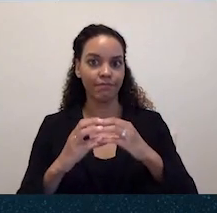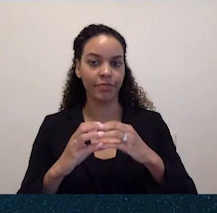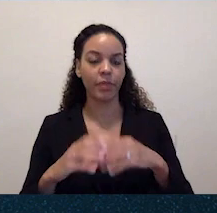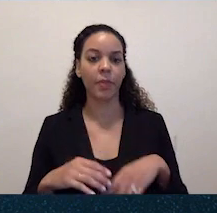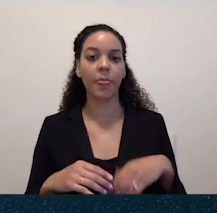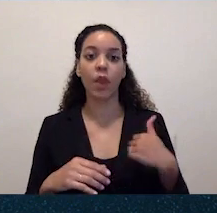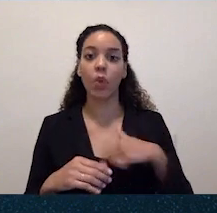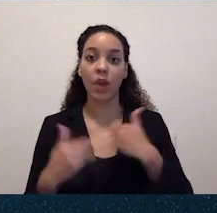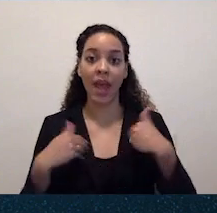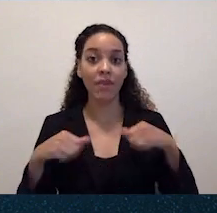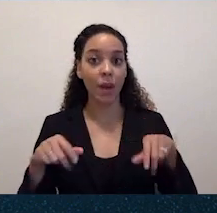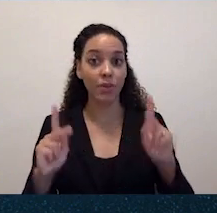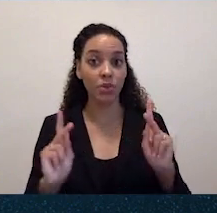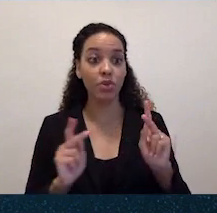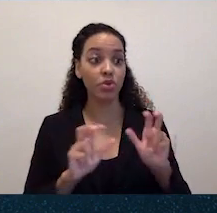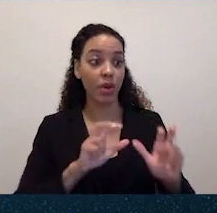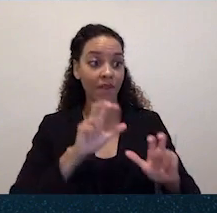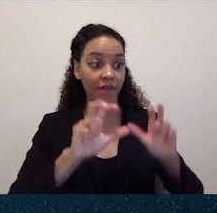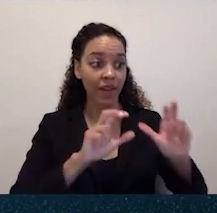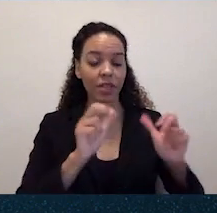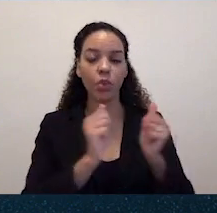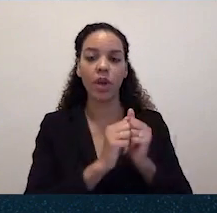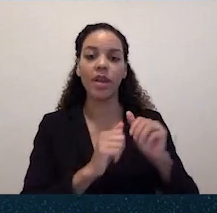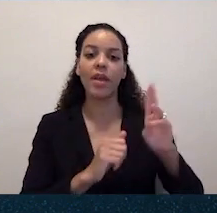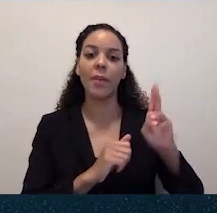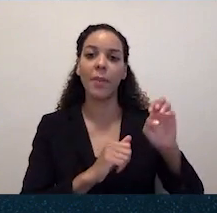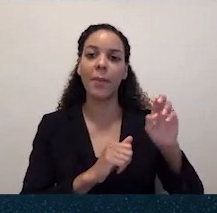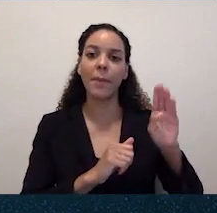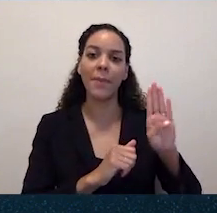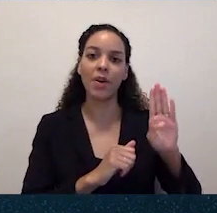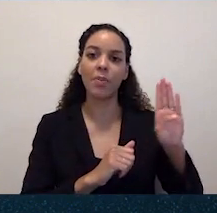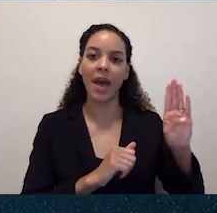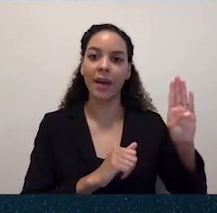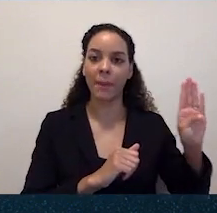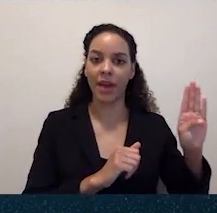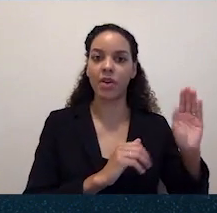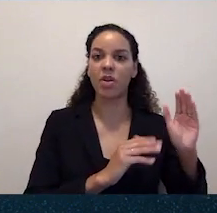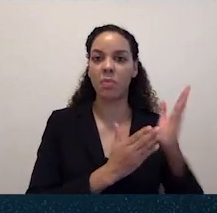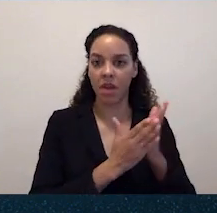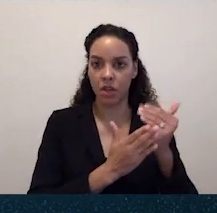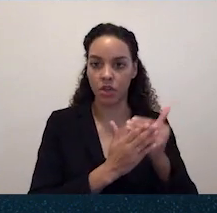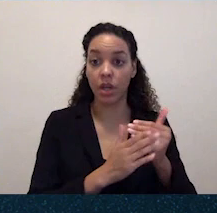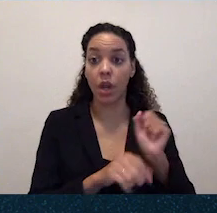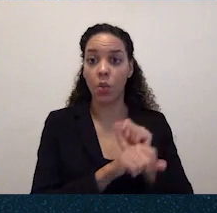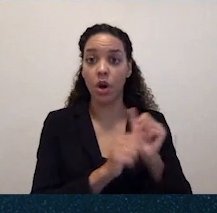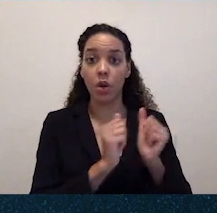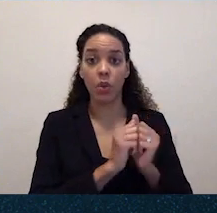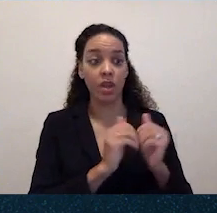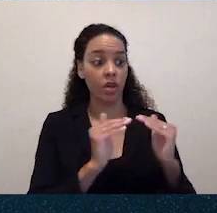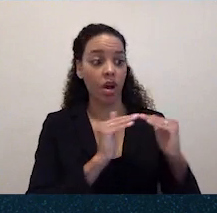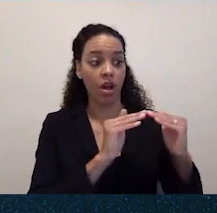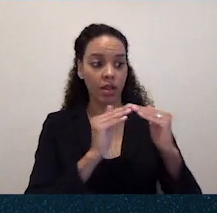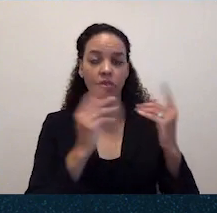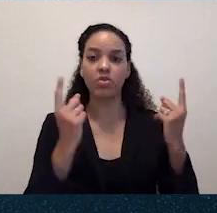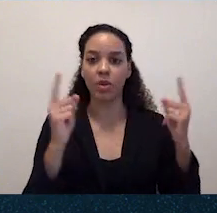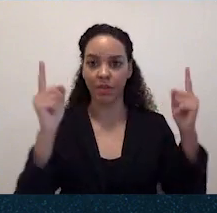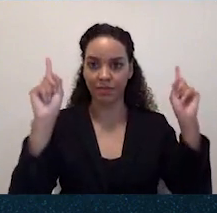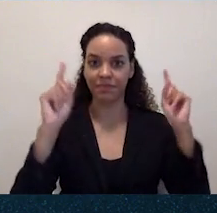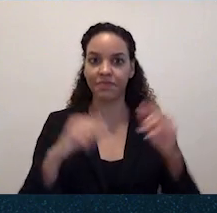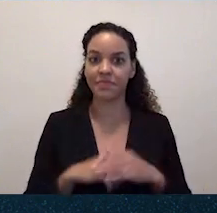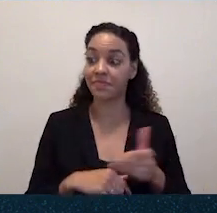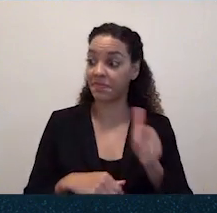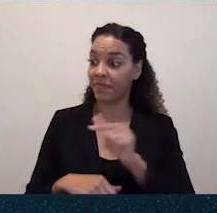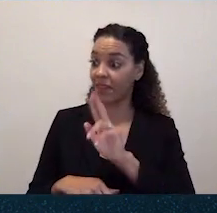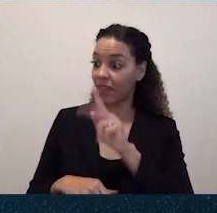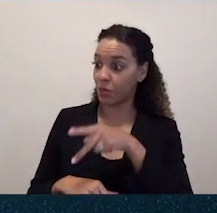HCBS through the Build Back Better budget, and I'll continue working with my colleagues to get it done. Madam Vice President. That's